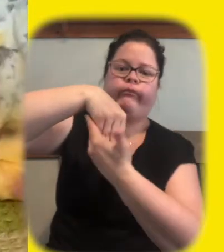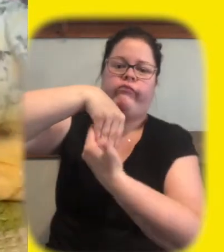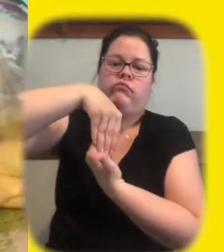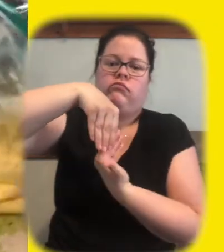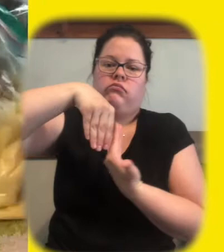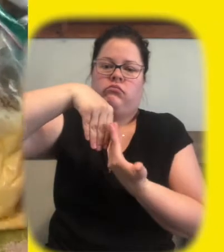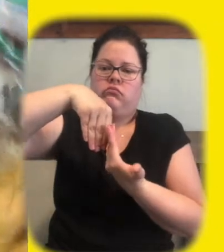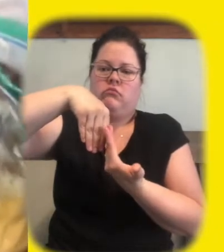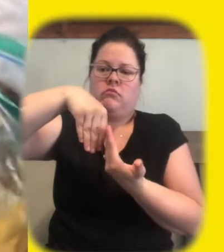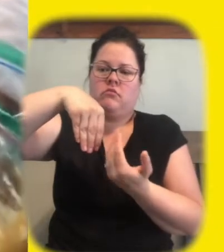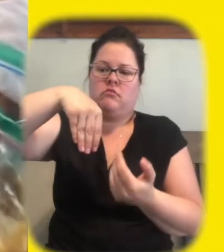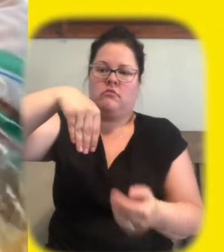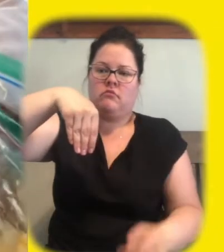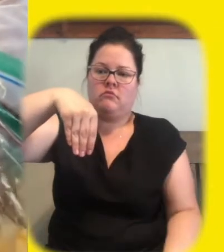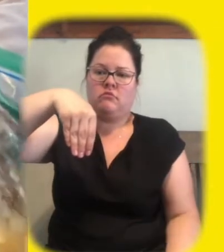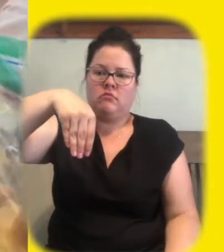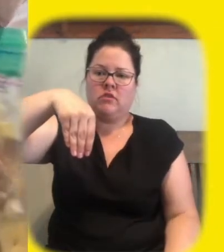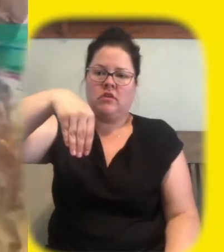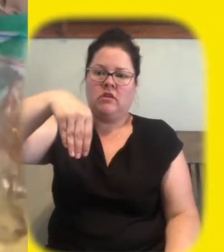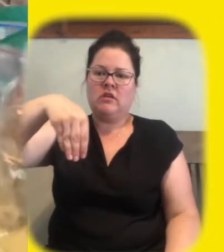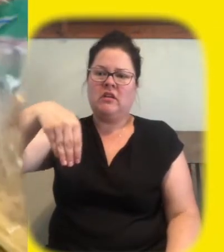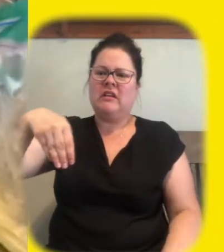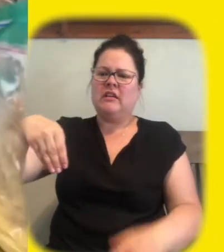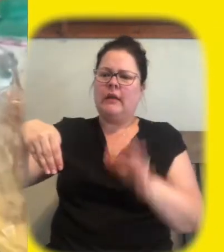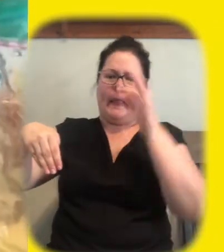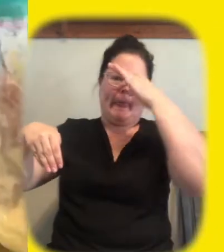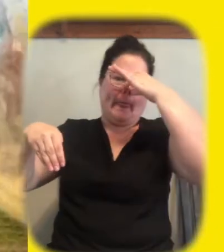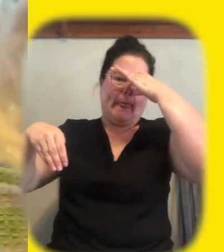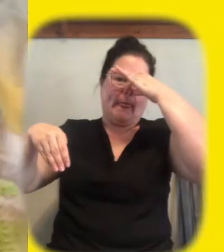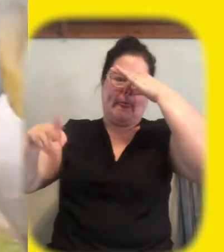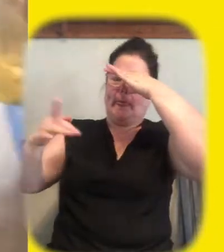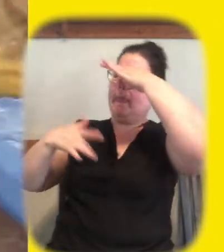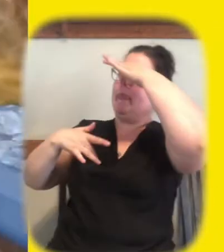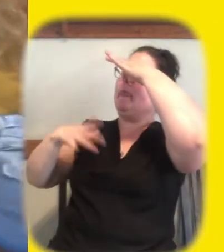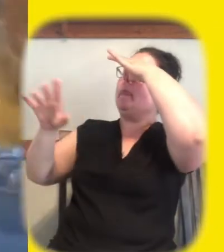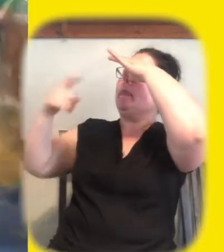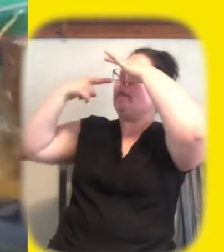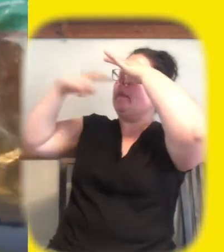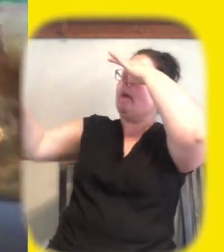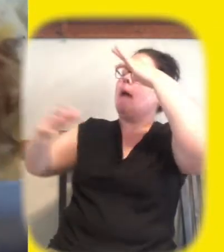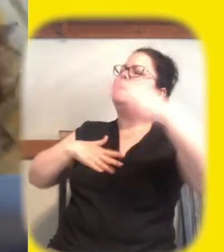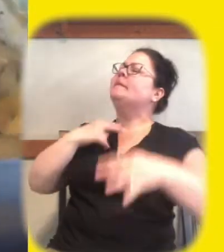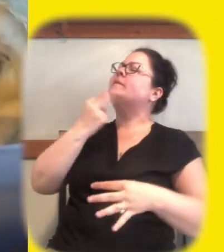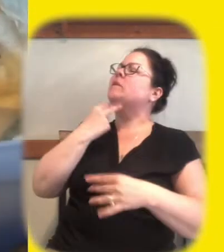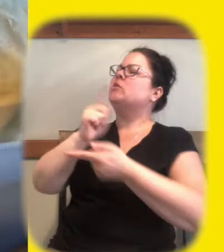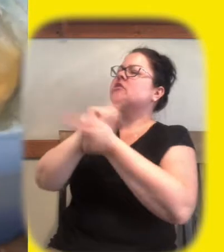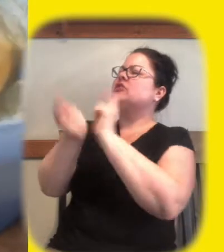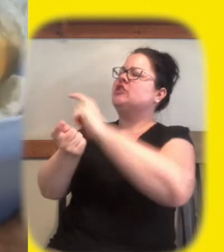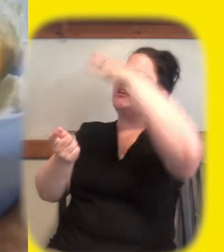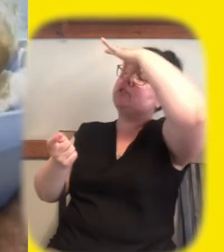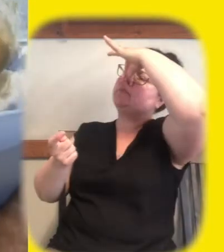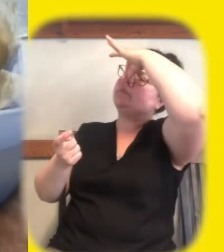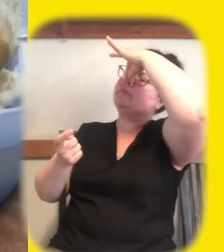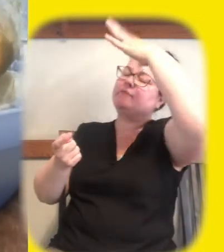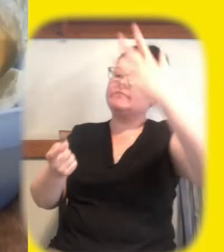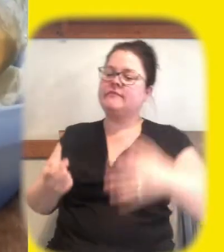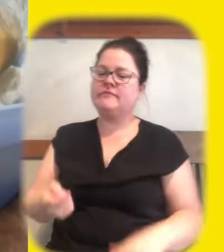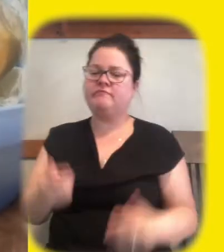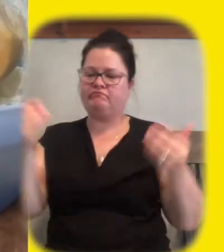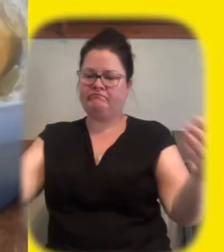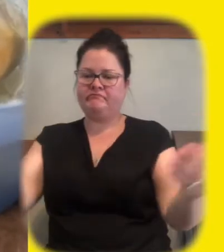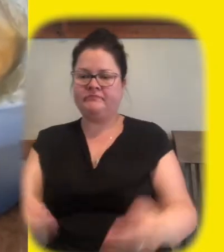you think it's good all right there we go